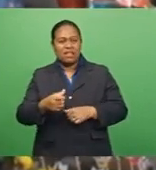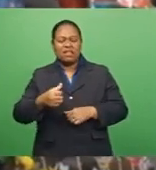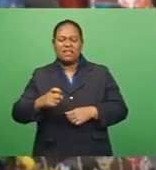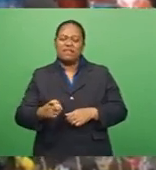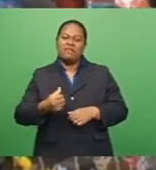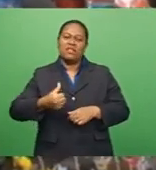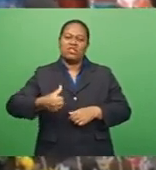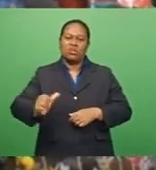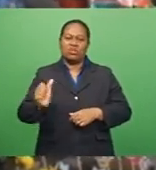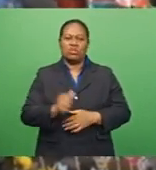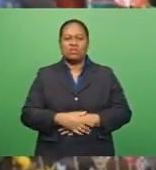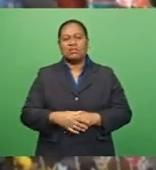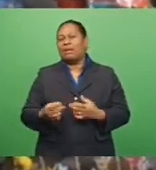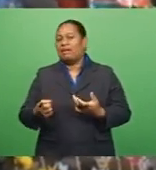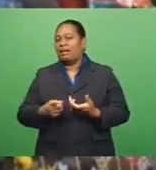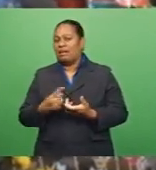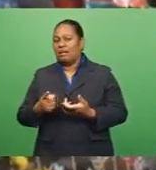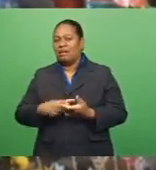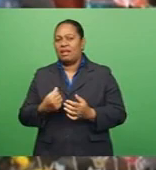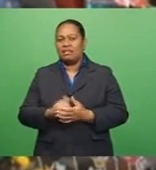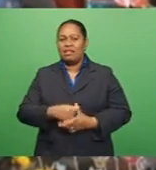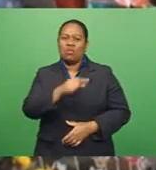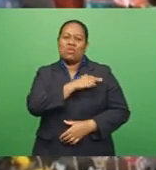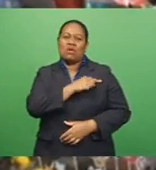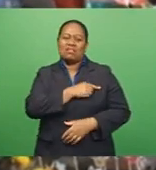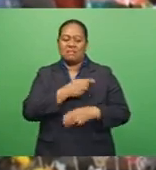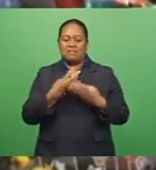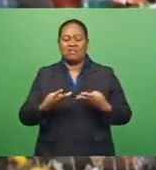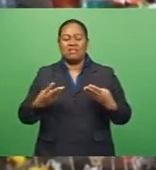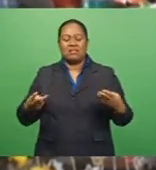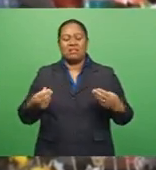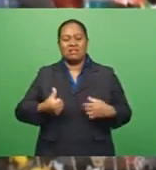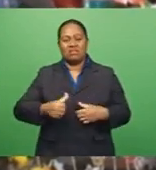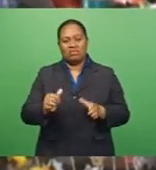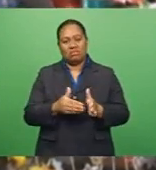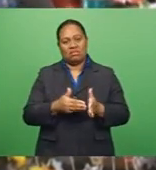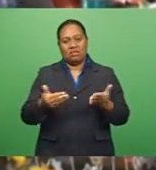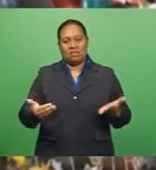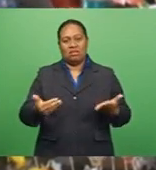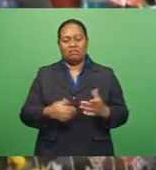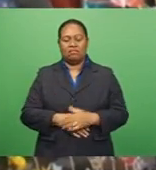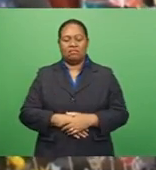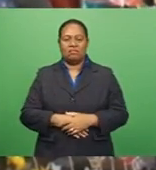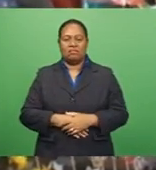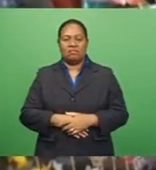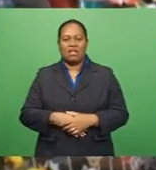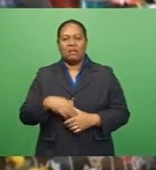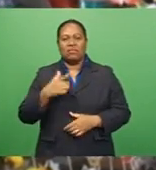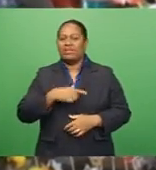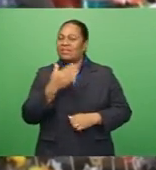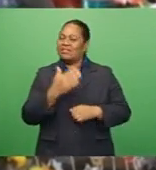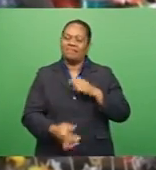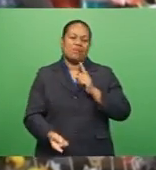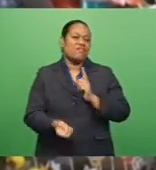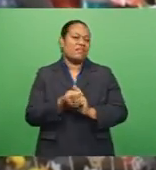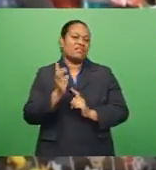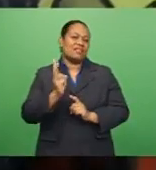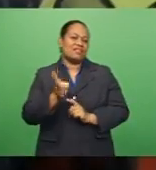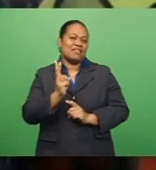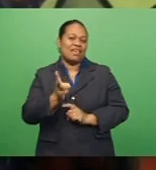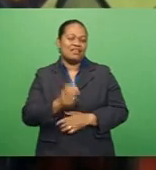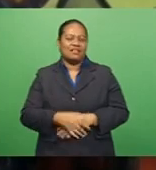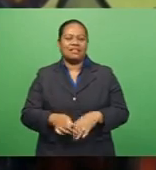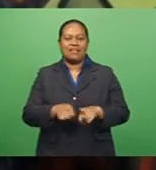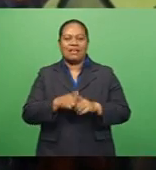another quality of the materials they're using so that we don't face the same problem again.